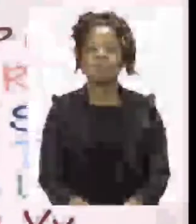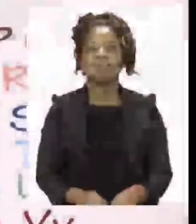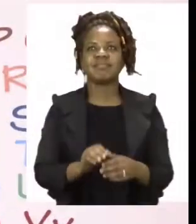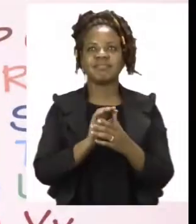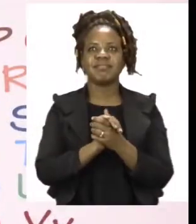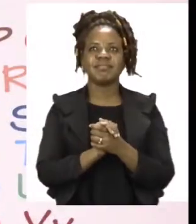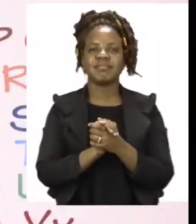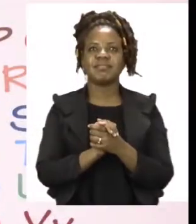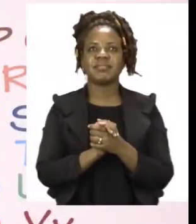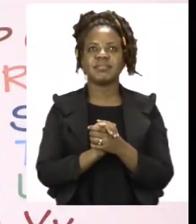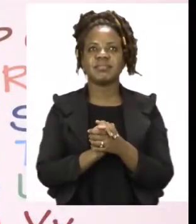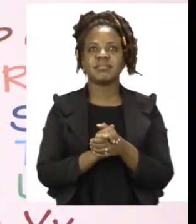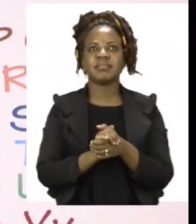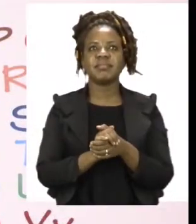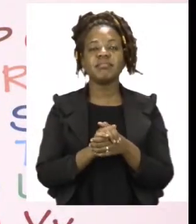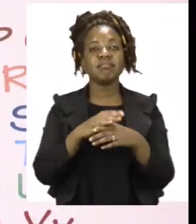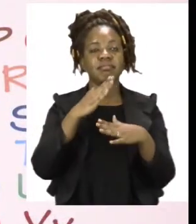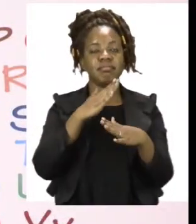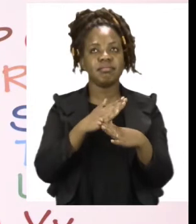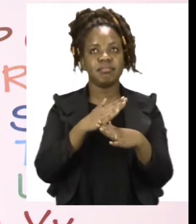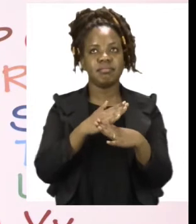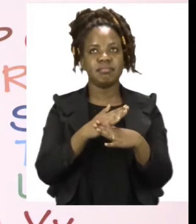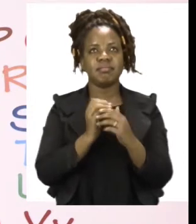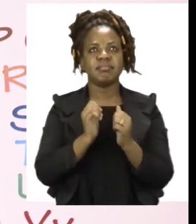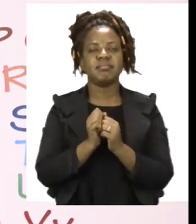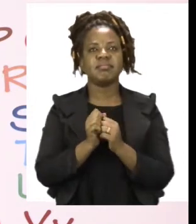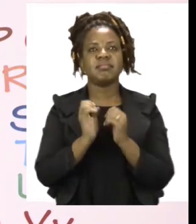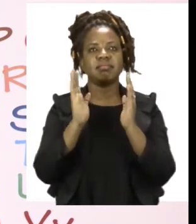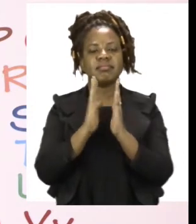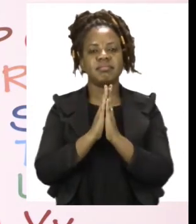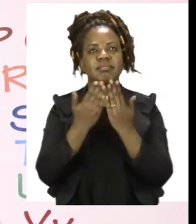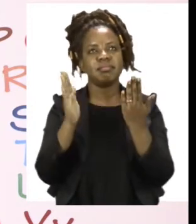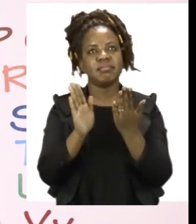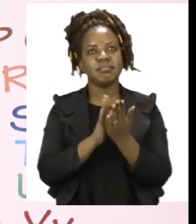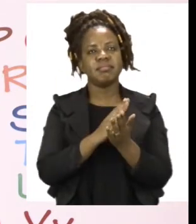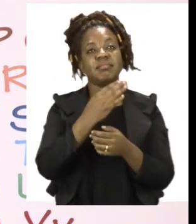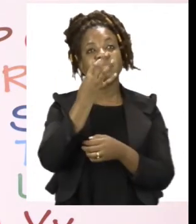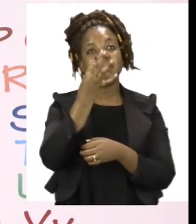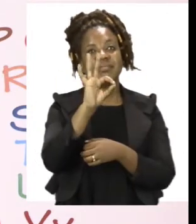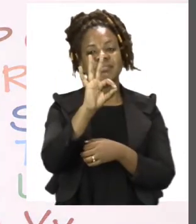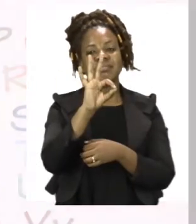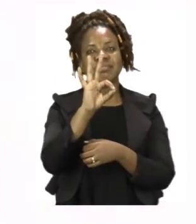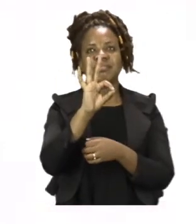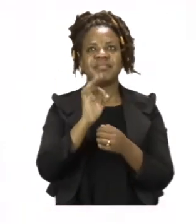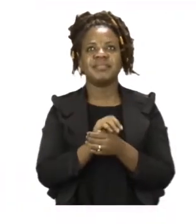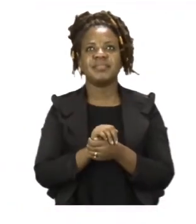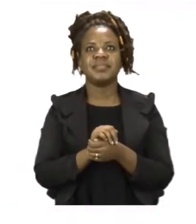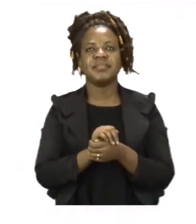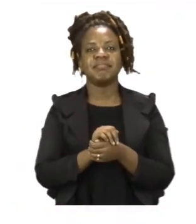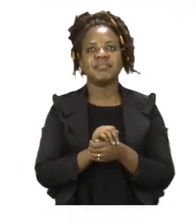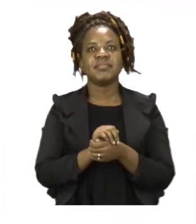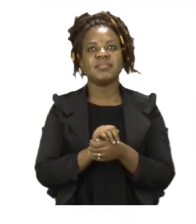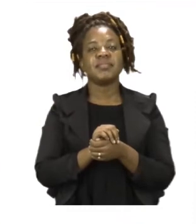Now for our exercise to start with, we are going to go to page nine. On page nine,